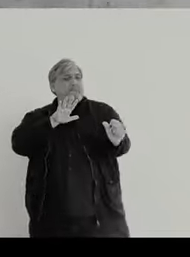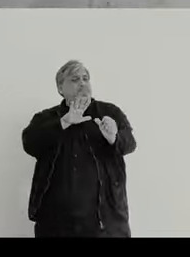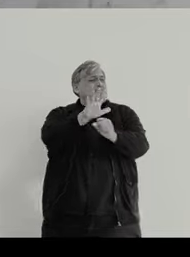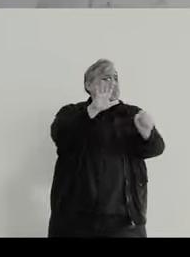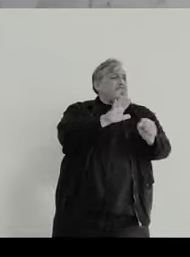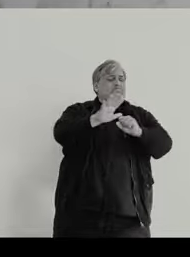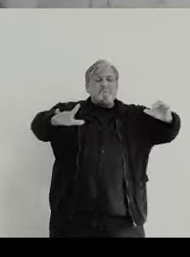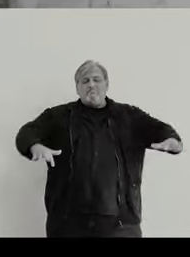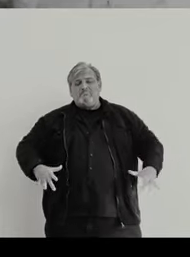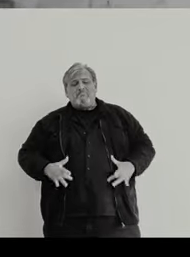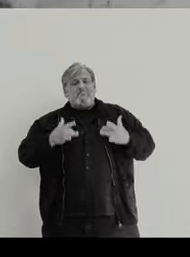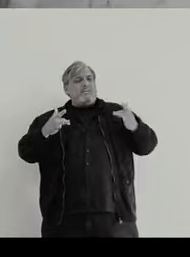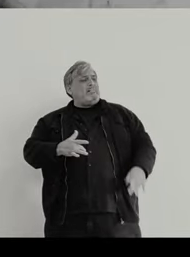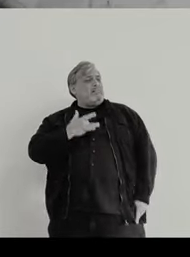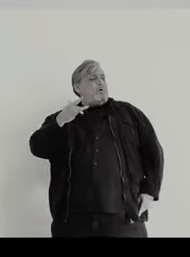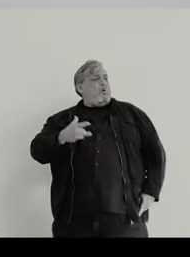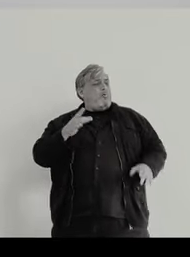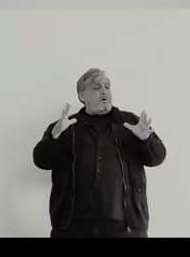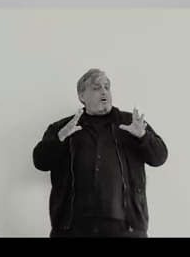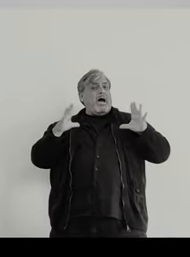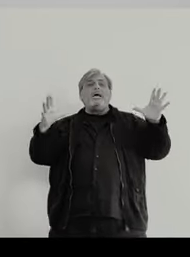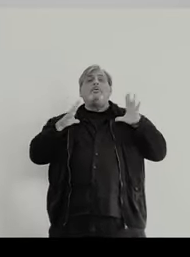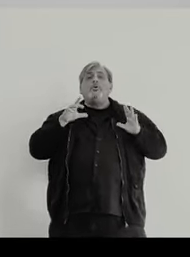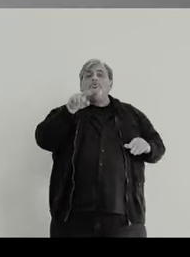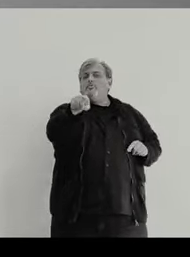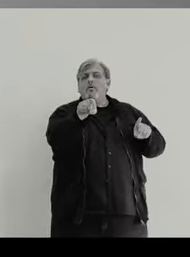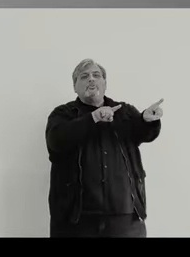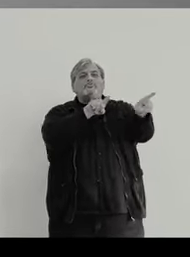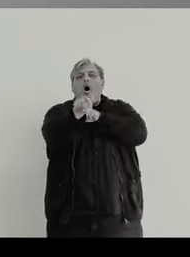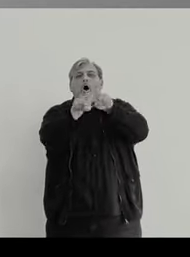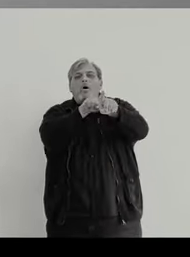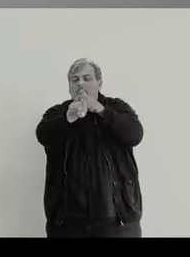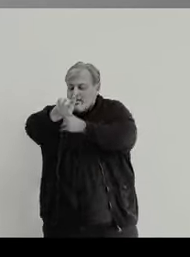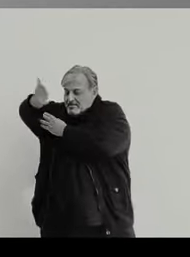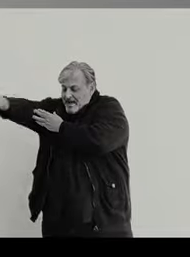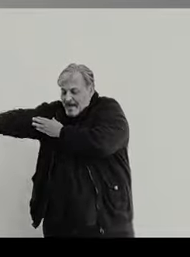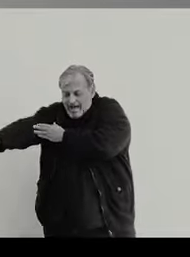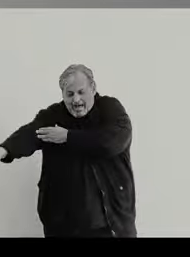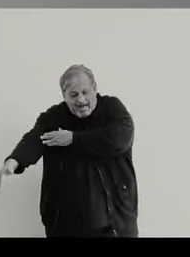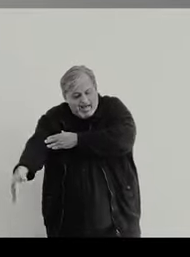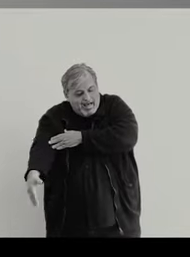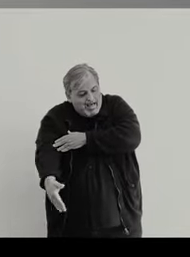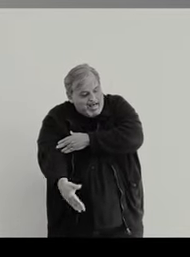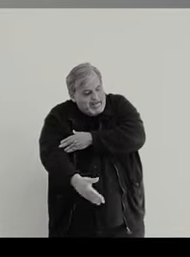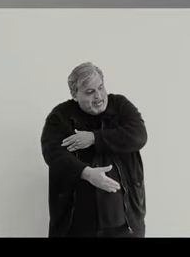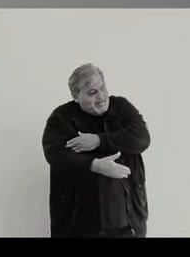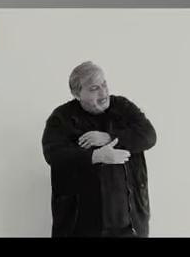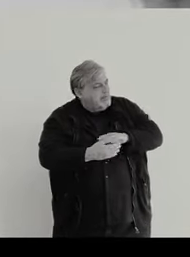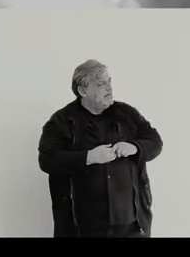Living enough and we're feeling alright You are the star of the night